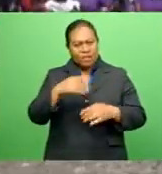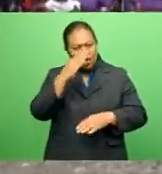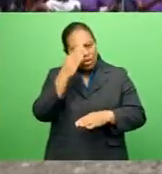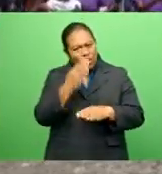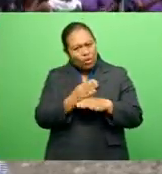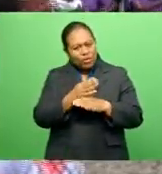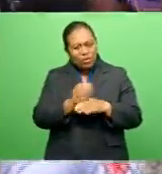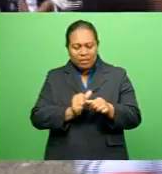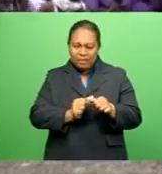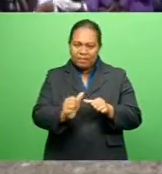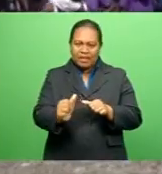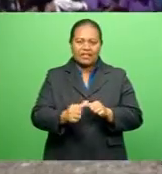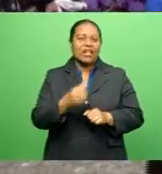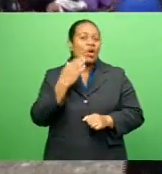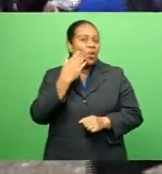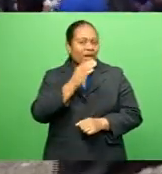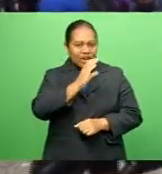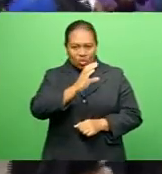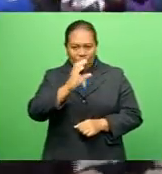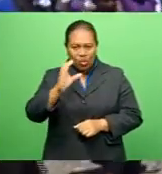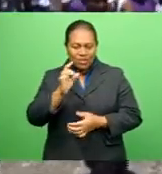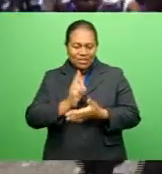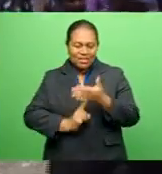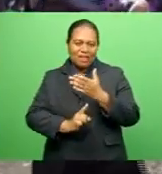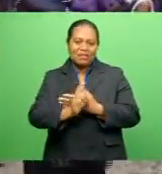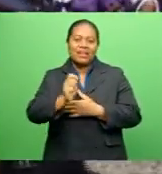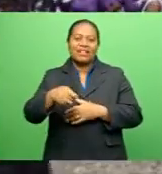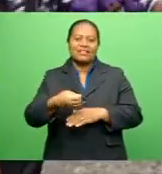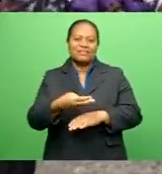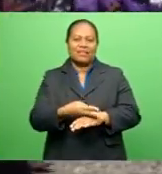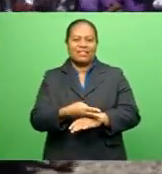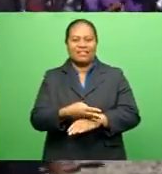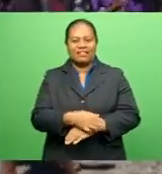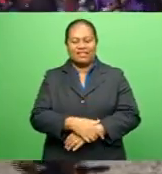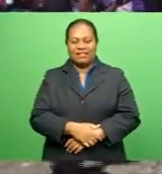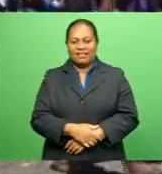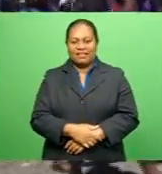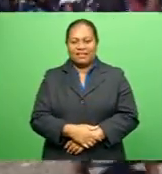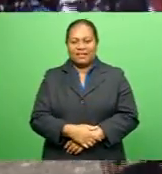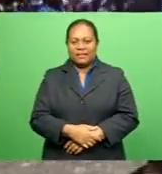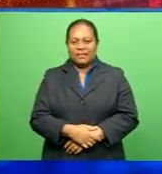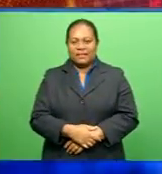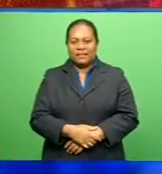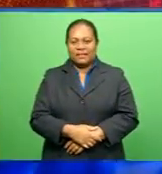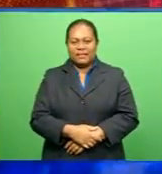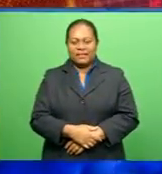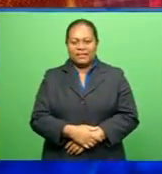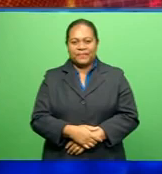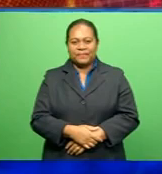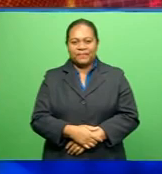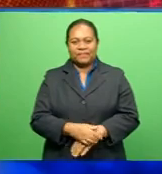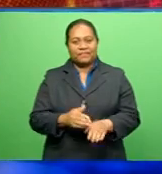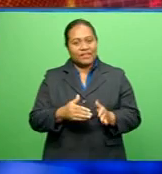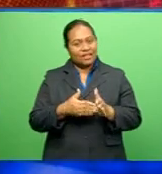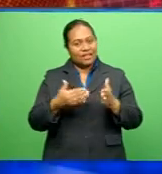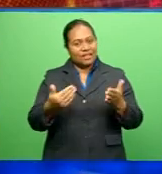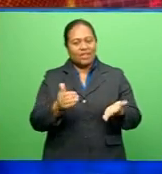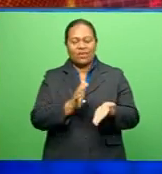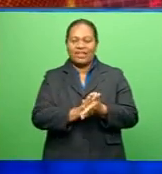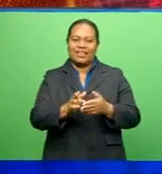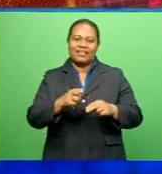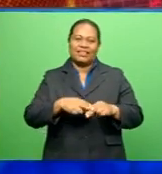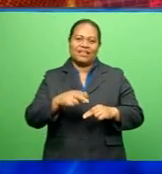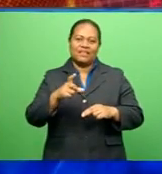get even better When the Coca-Cola game starts next month Dipesh Kumar, FBC News We now join Sharon from